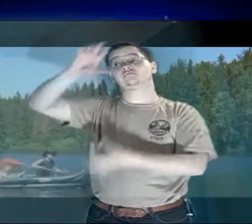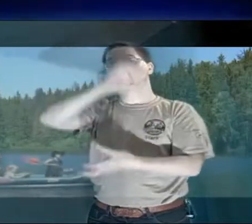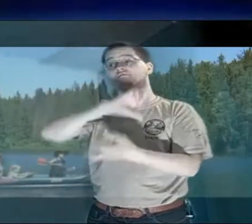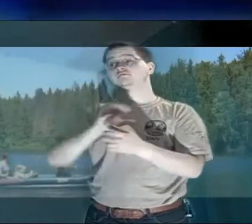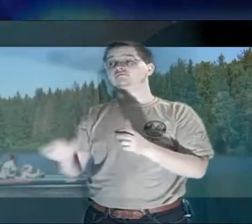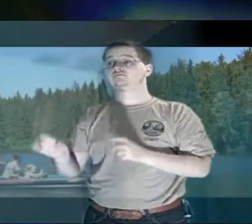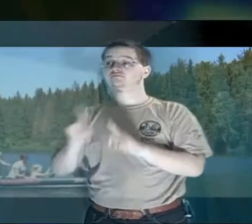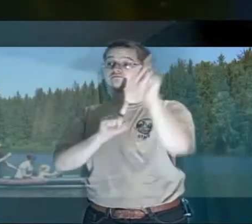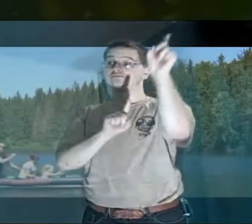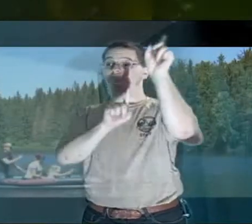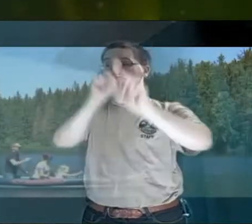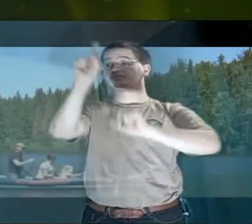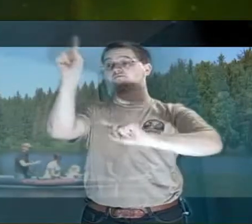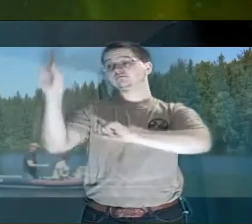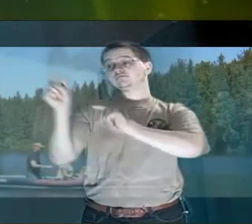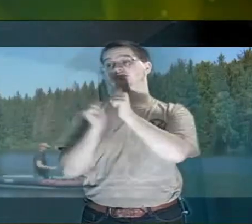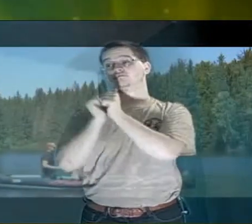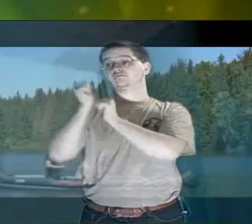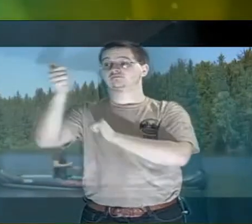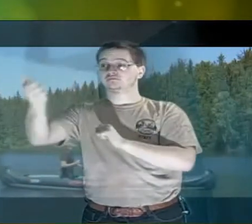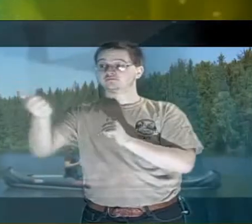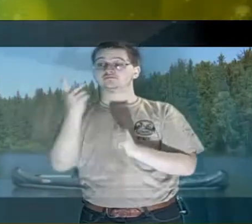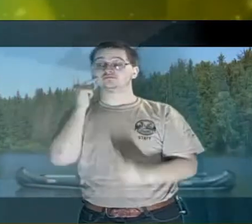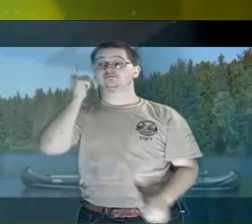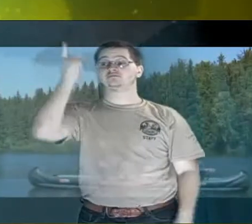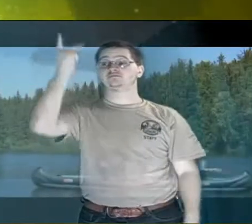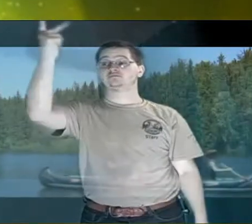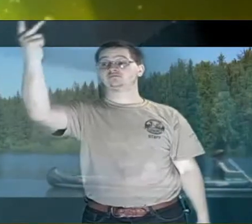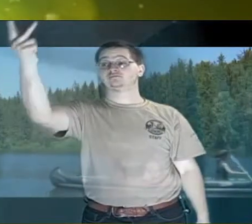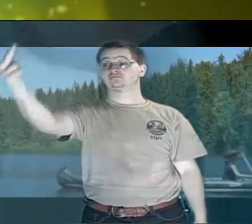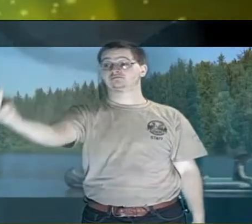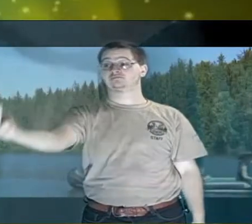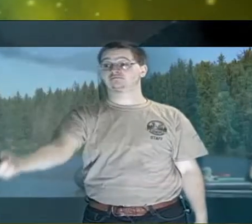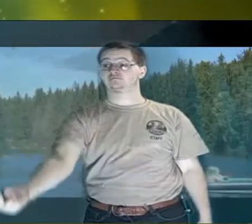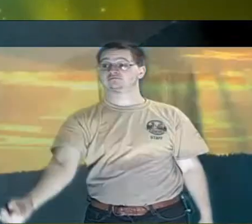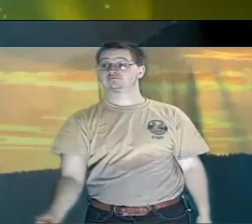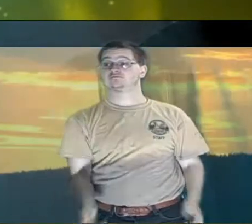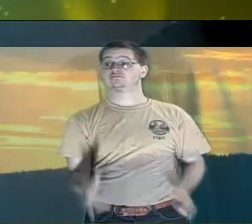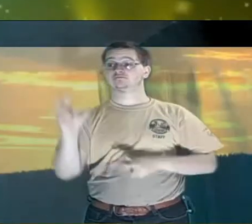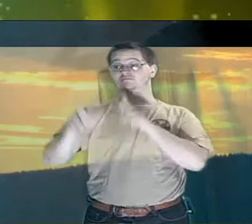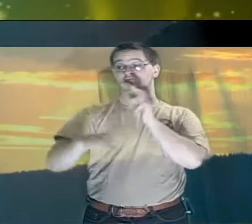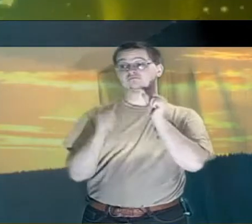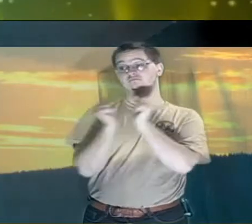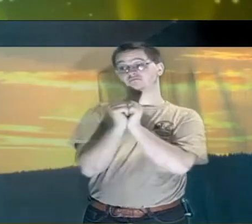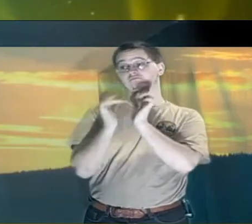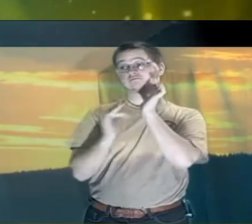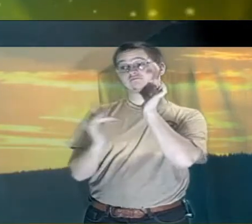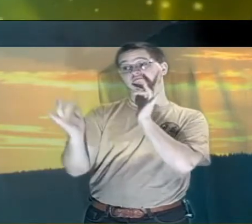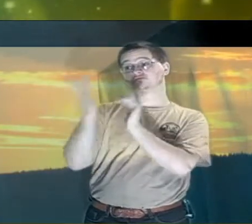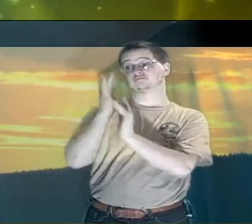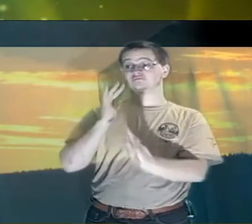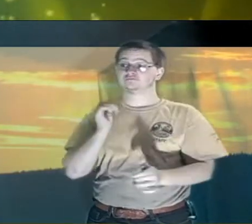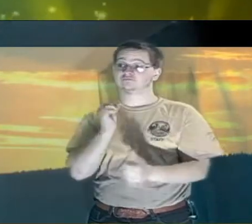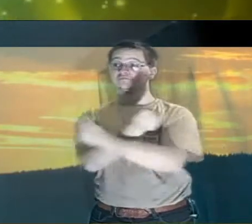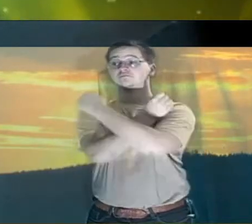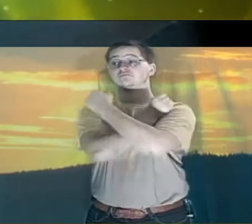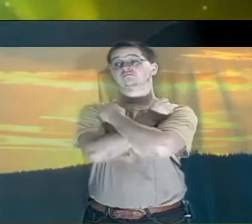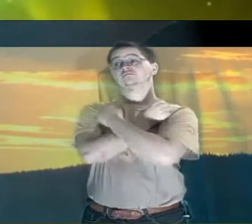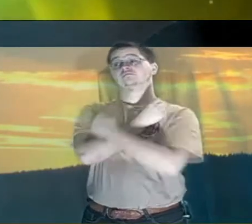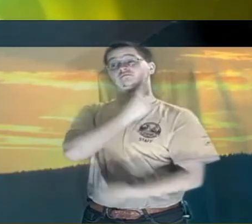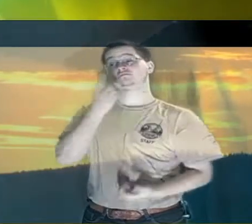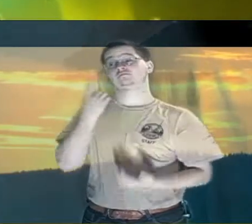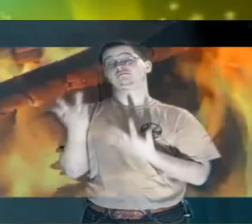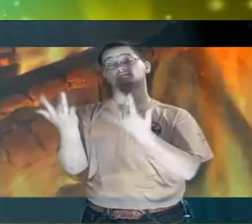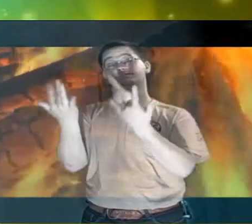By the clouds and stars And paths where no one sees And she walks with Jesus